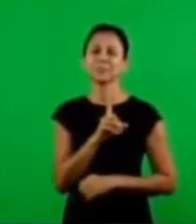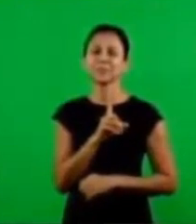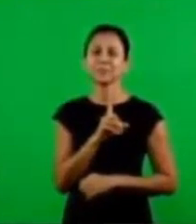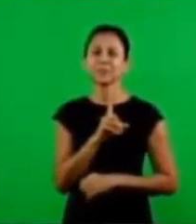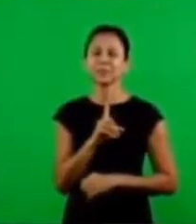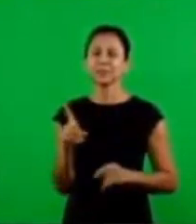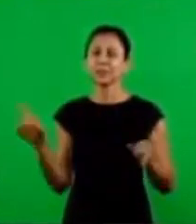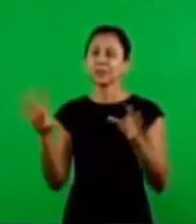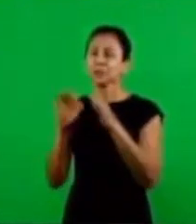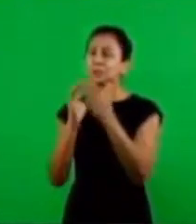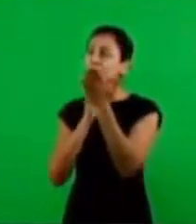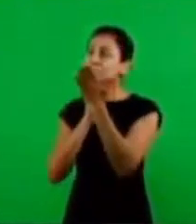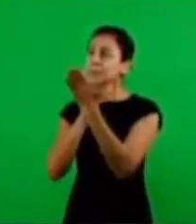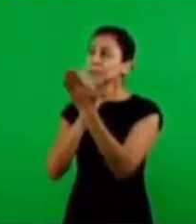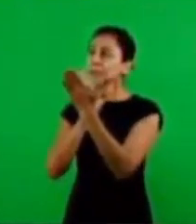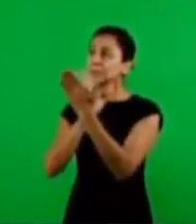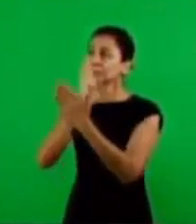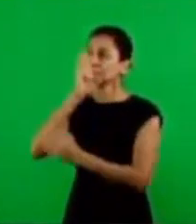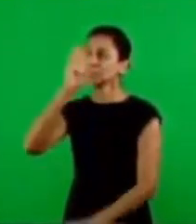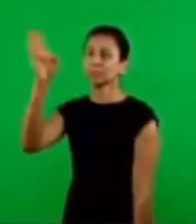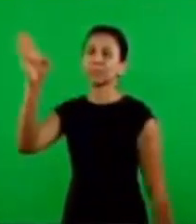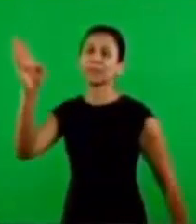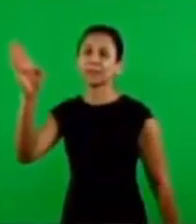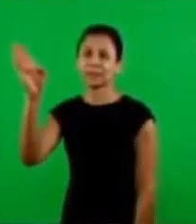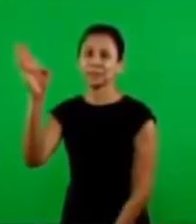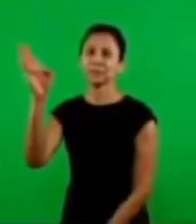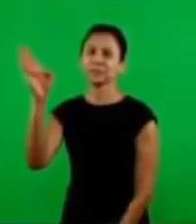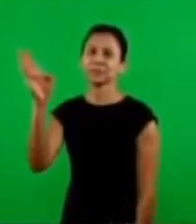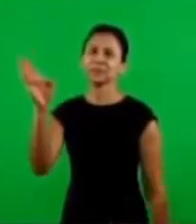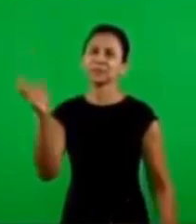opened up so that we may have fellowship with God.